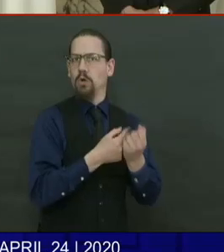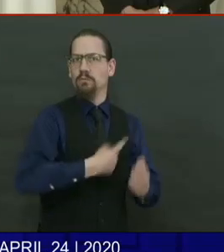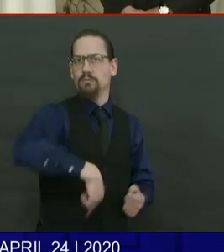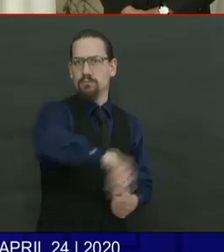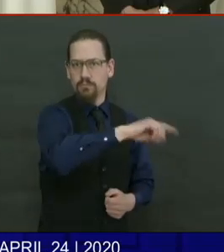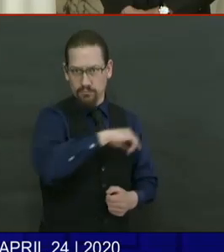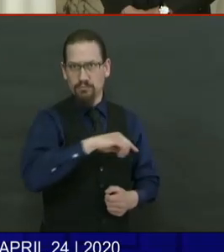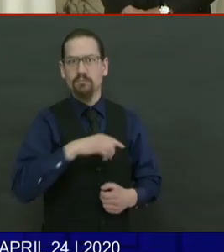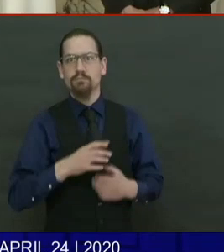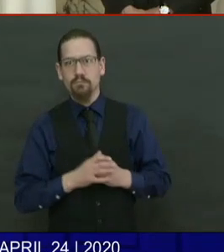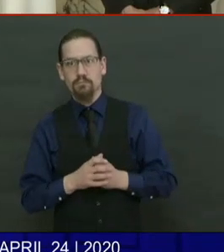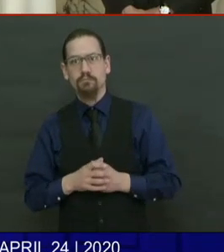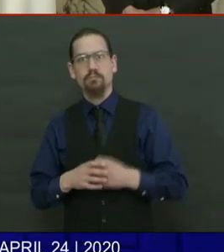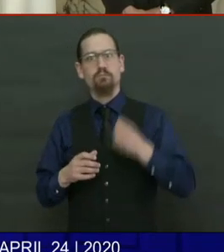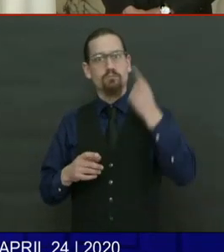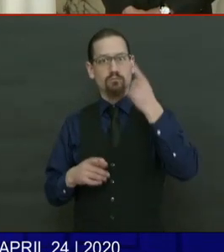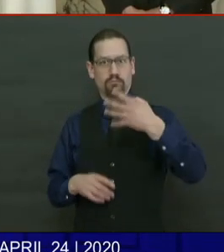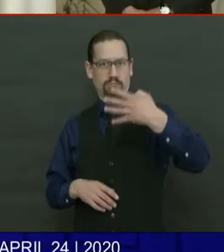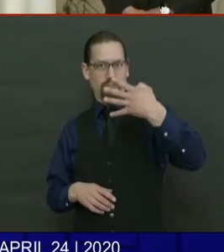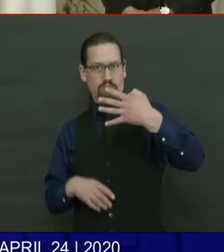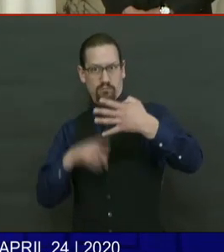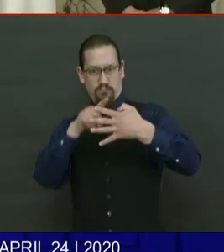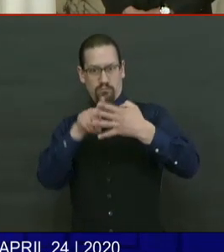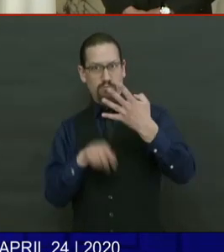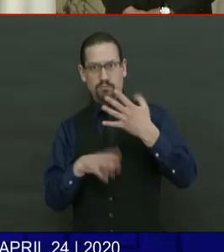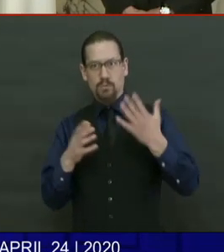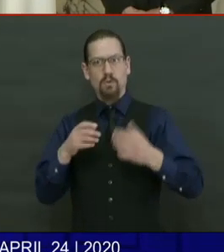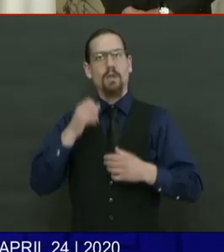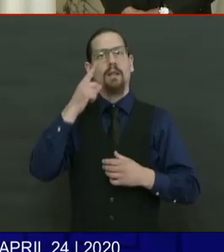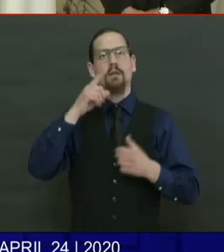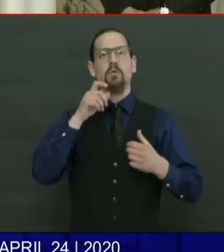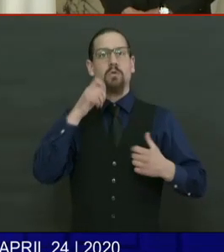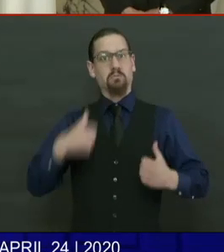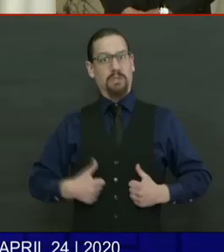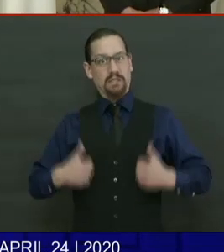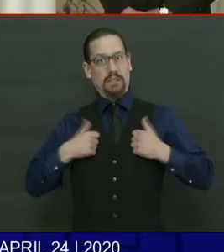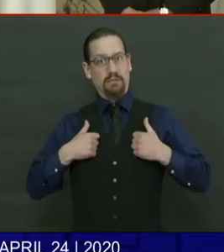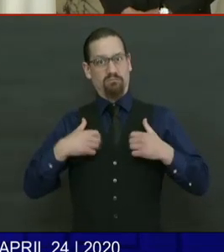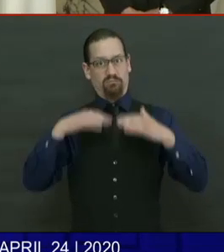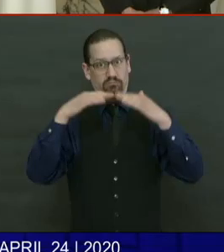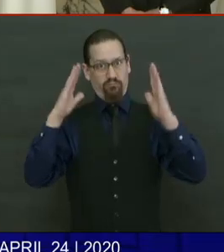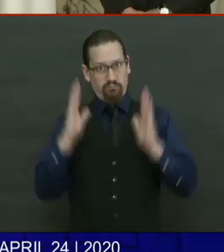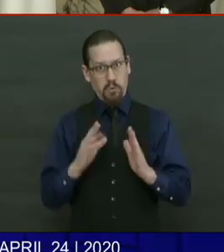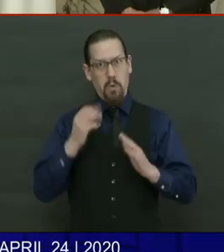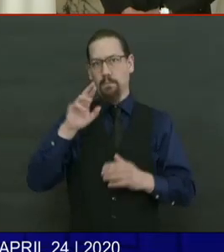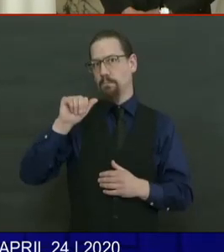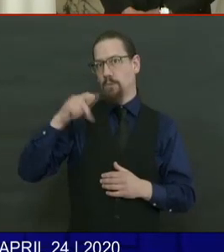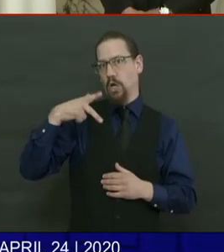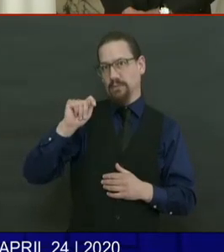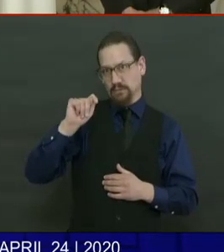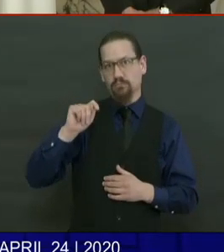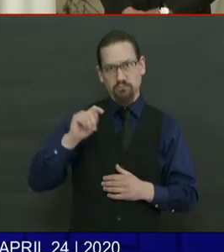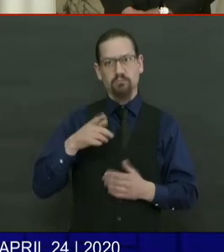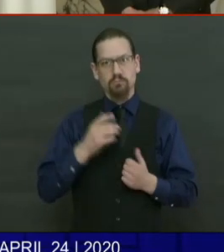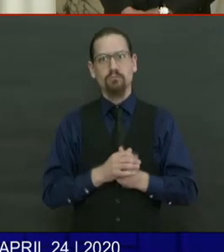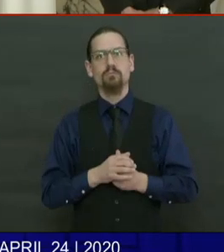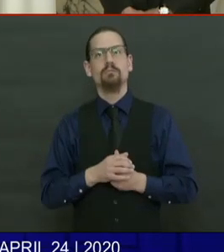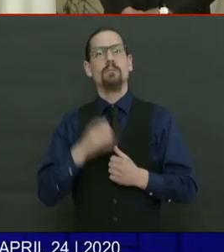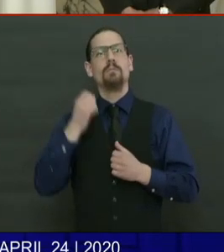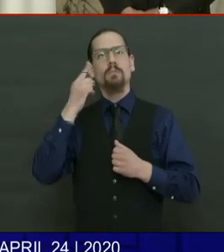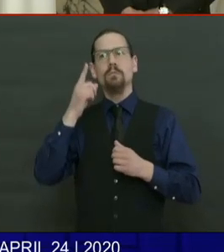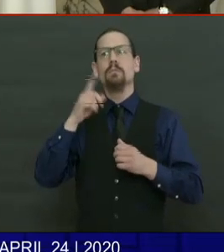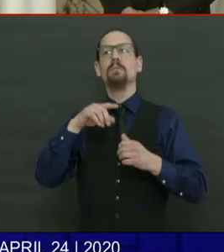First, a 90-day grace period for all residential mortgage payments for individuals impacted by COVID